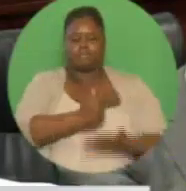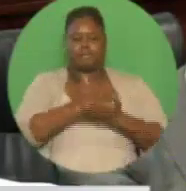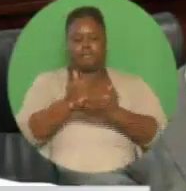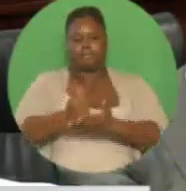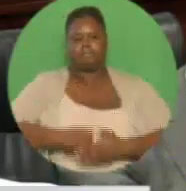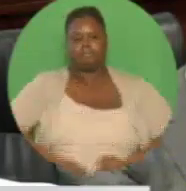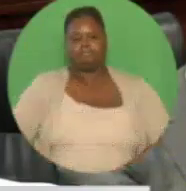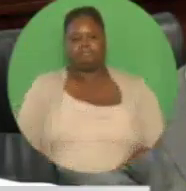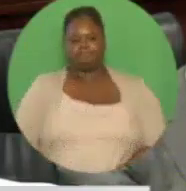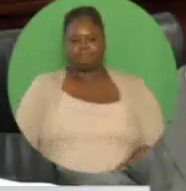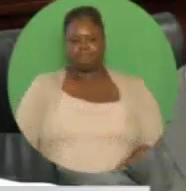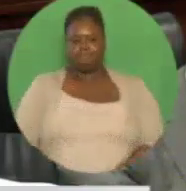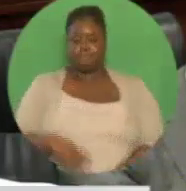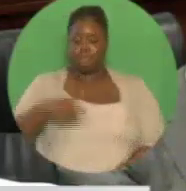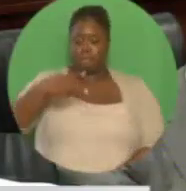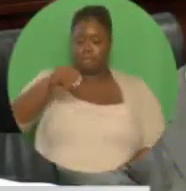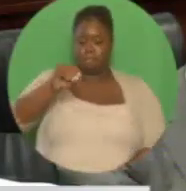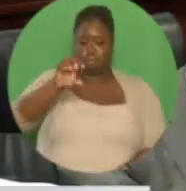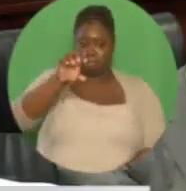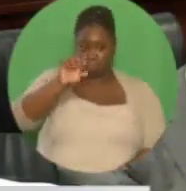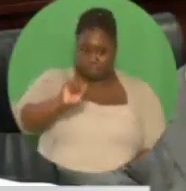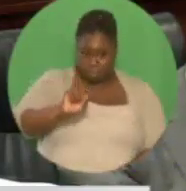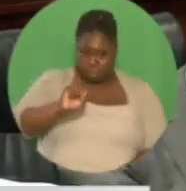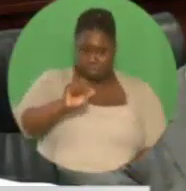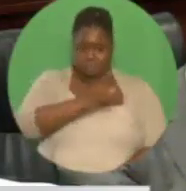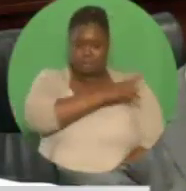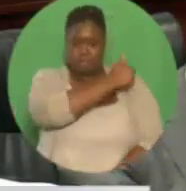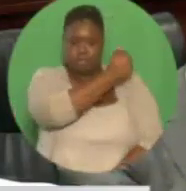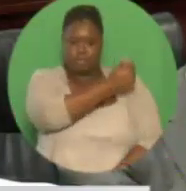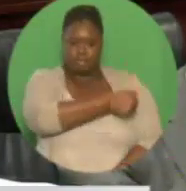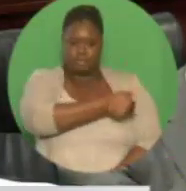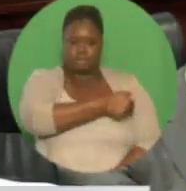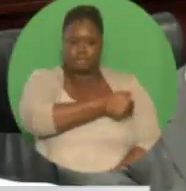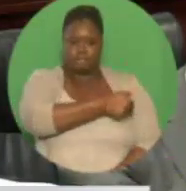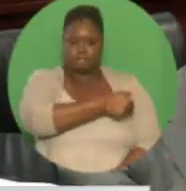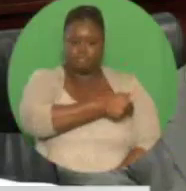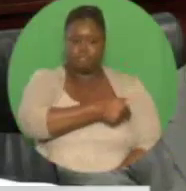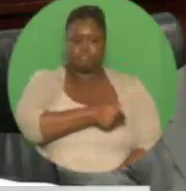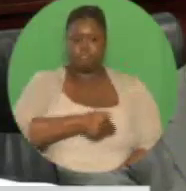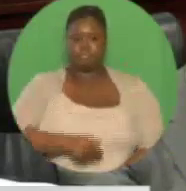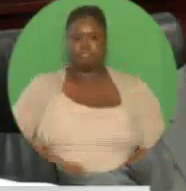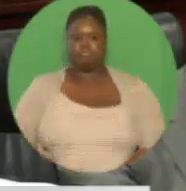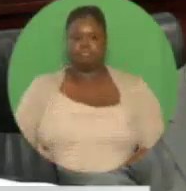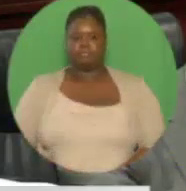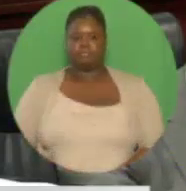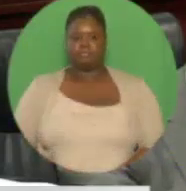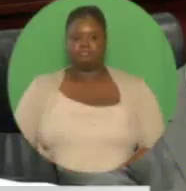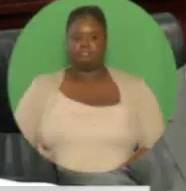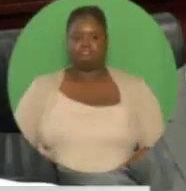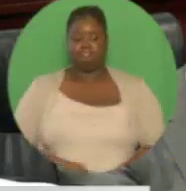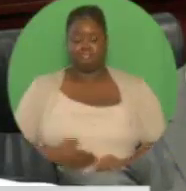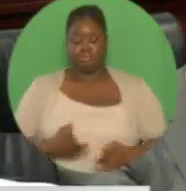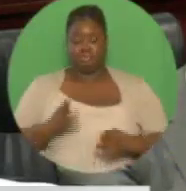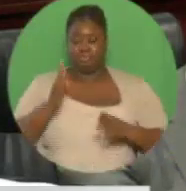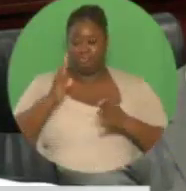The Port of Spain General Hospital Central Block. It is being developed at a cost of $1.7 billion.